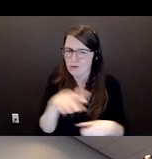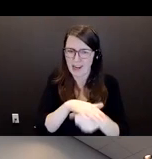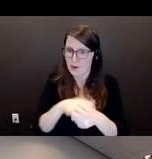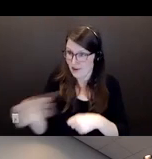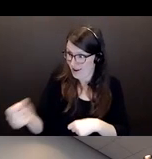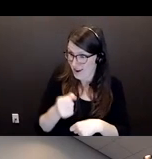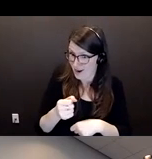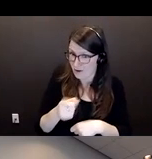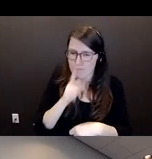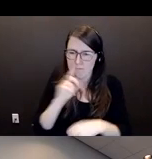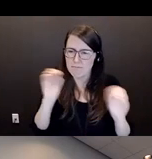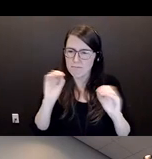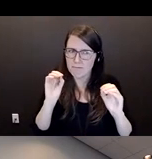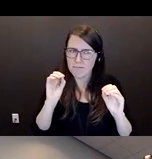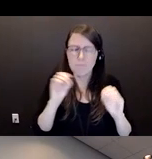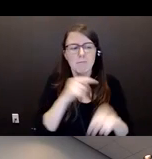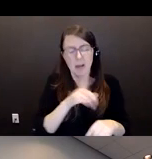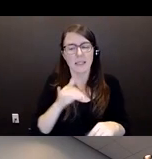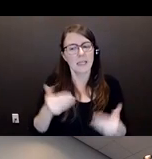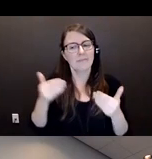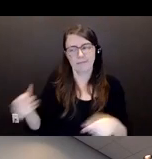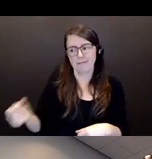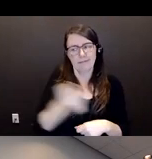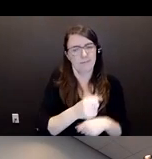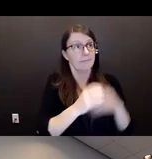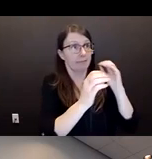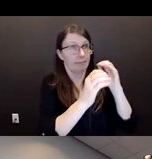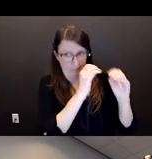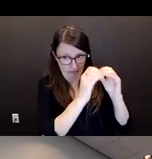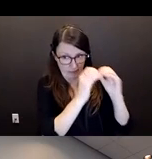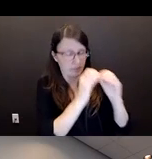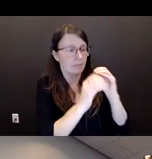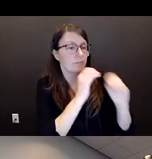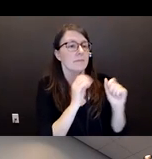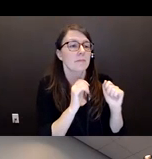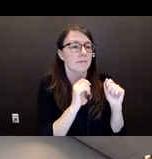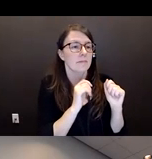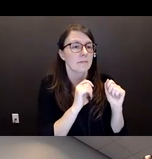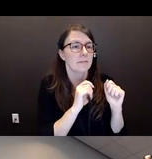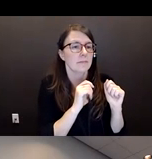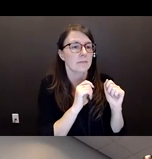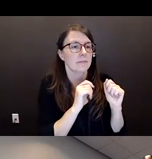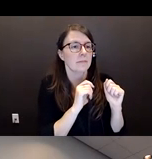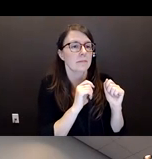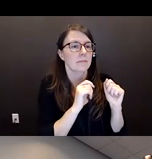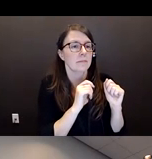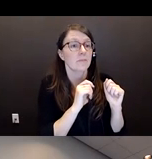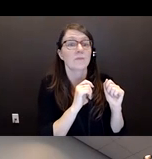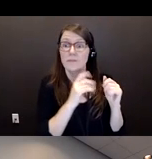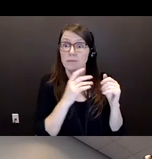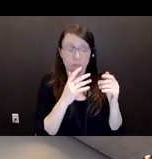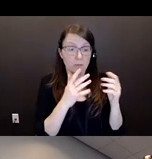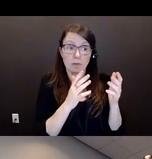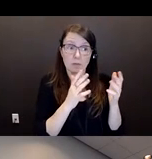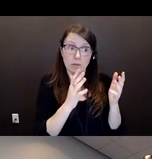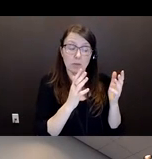hired him to do a roof leak. And in a very short period of time, he's now accompanying her to her